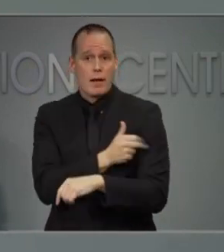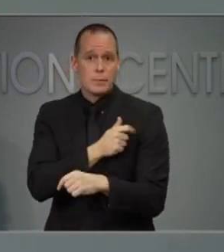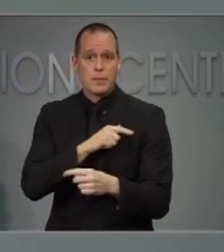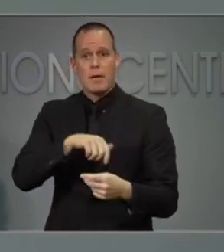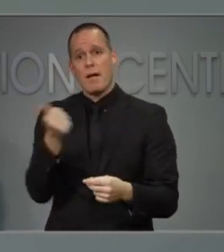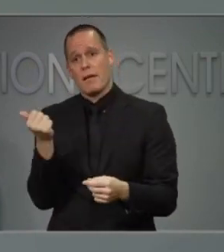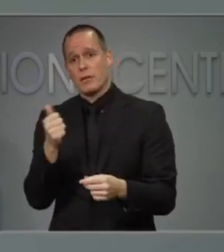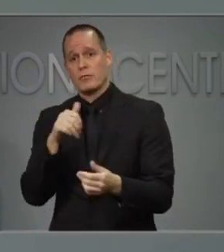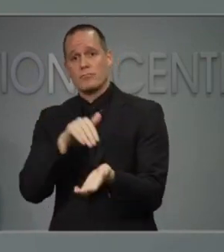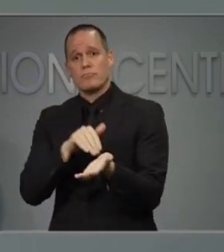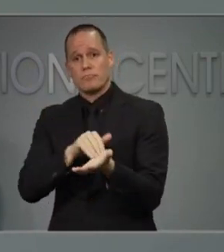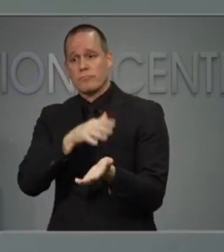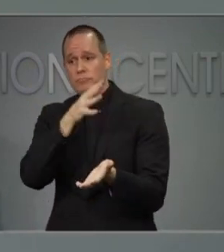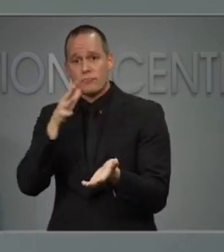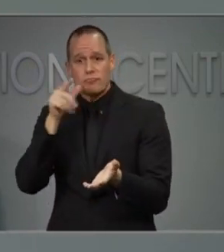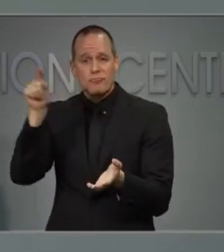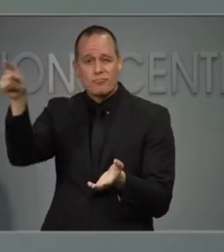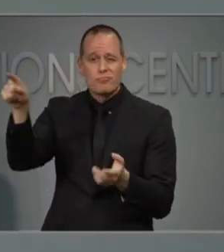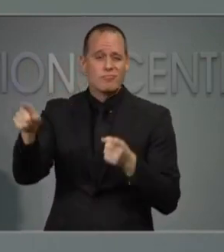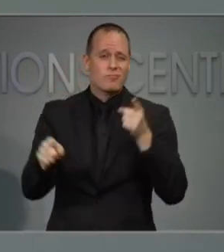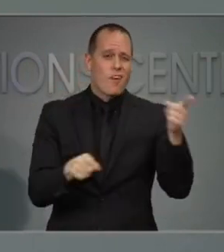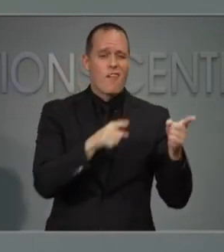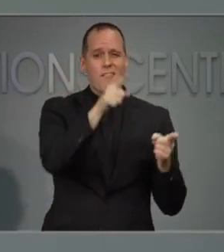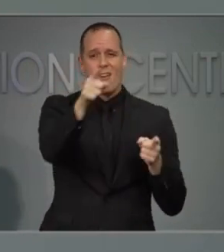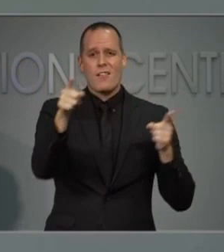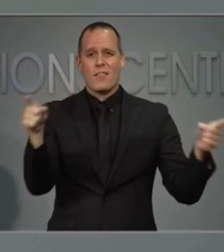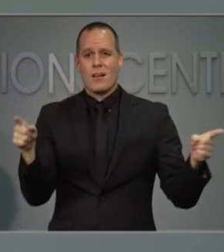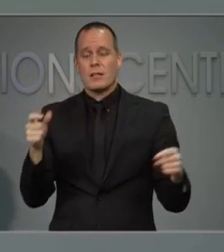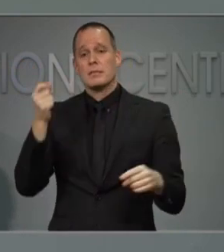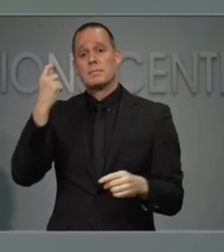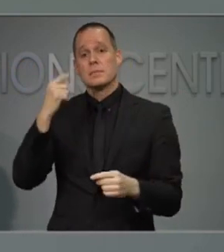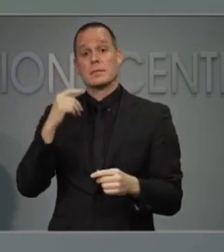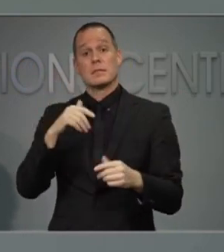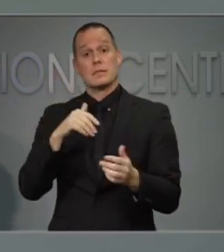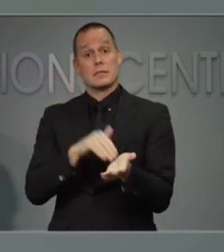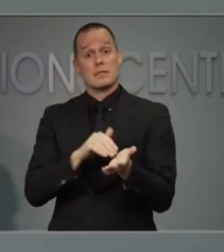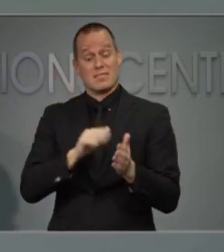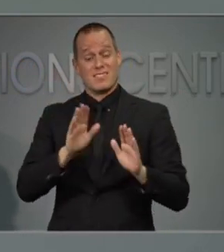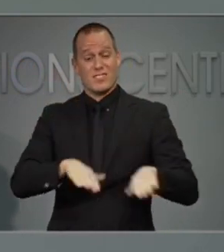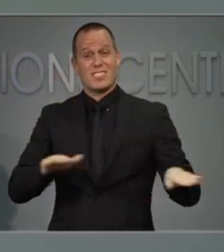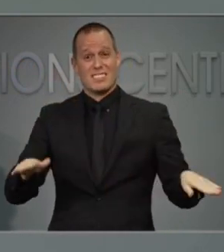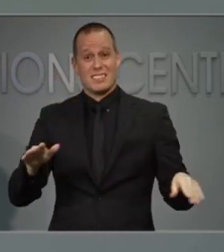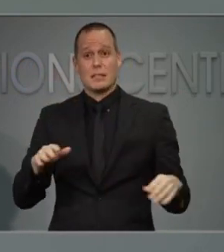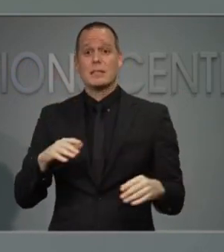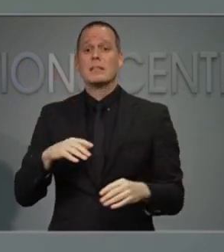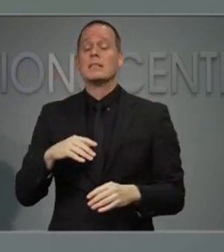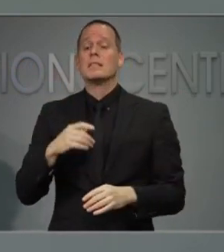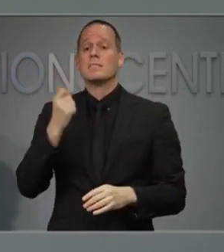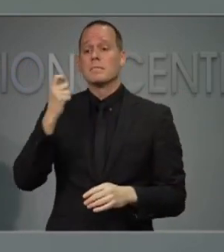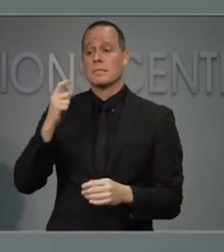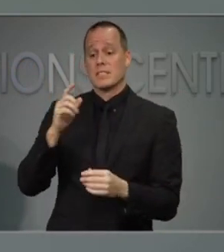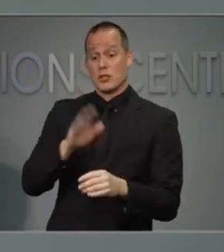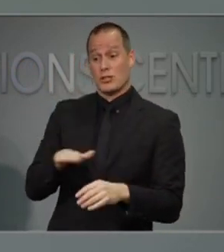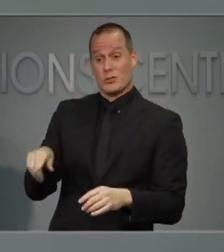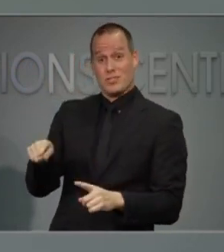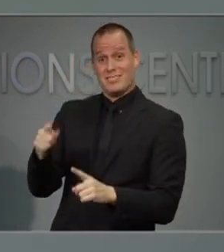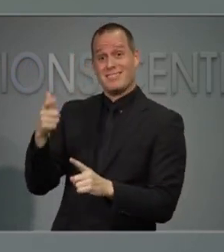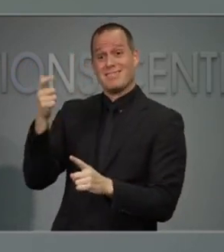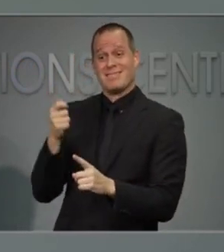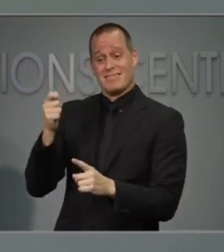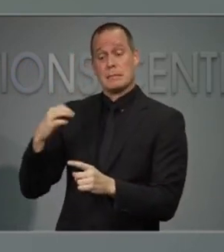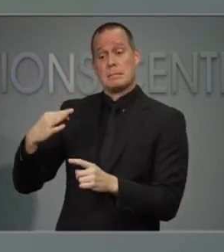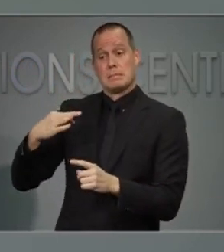There are pediatricians who serve six out of ten North Carolinian children who are enrolled in Medicaid or health choice.